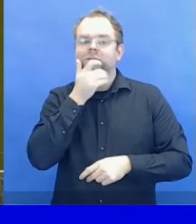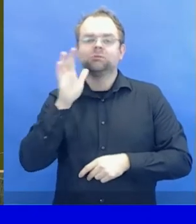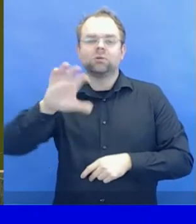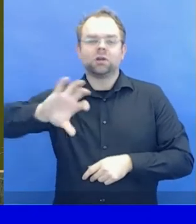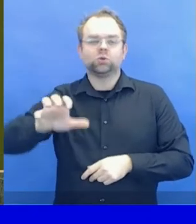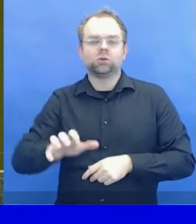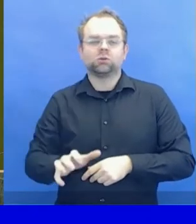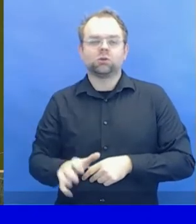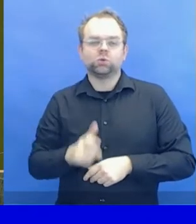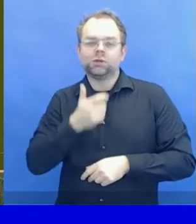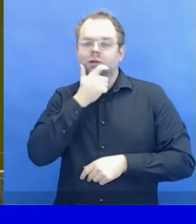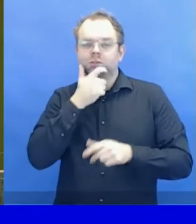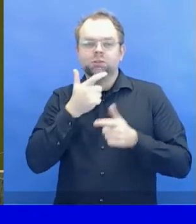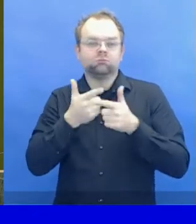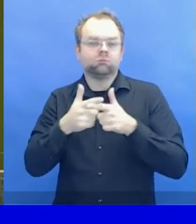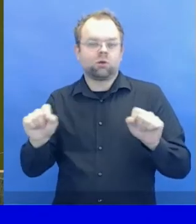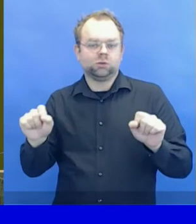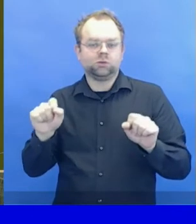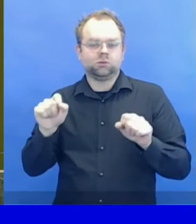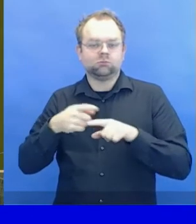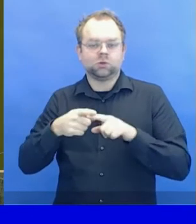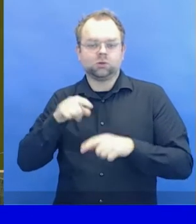your seat until being called upon.